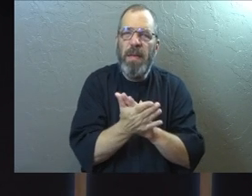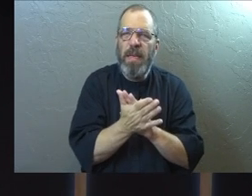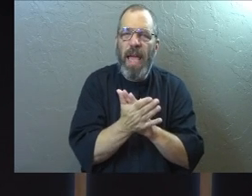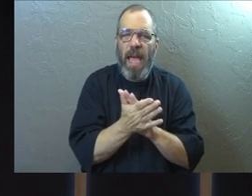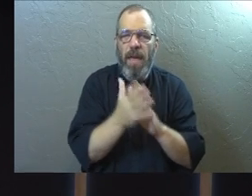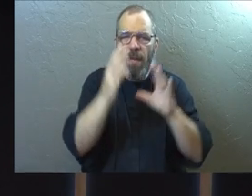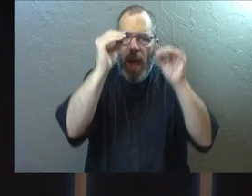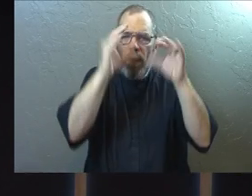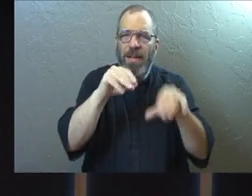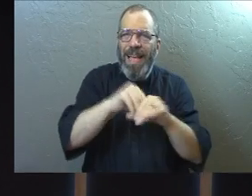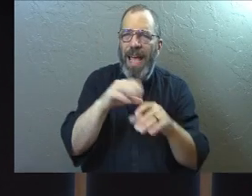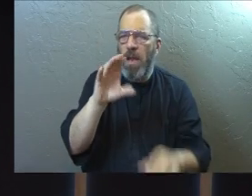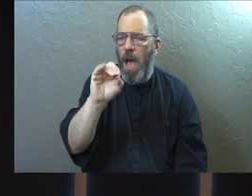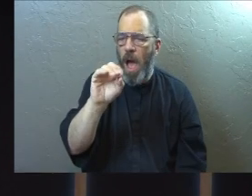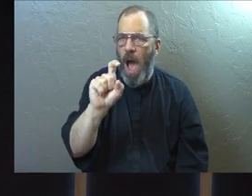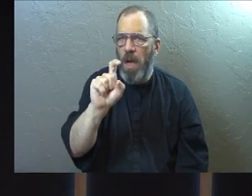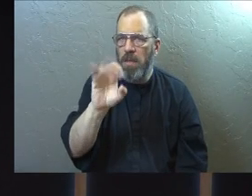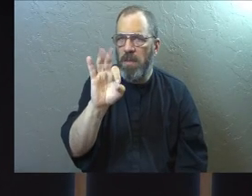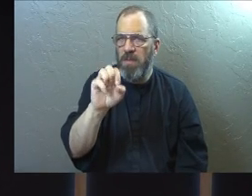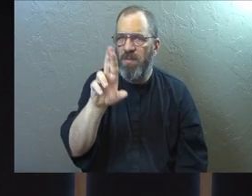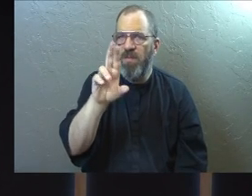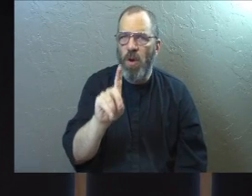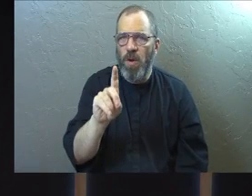Oxford professor, Lewis did.